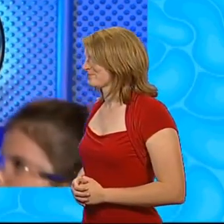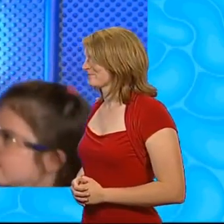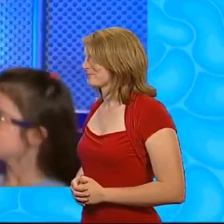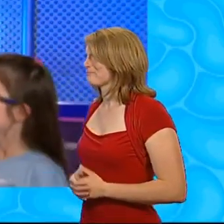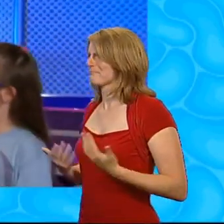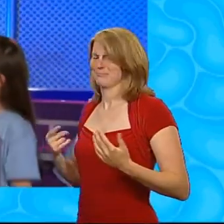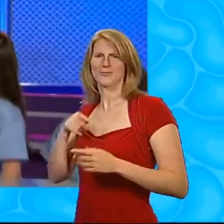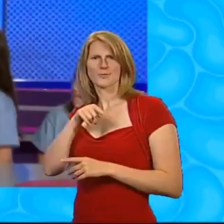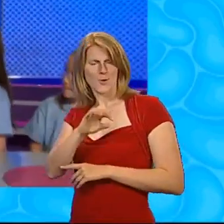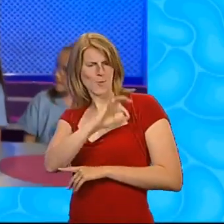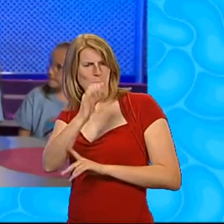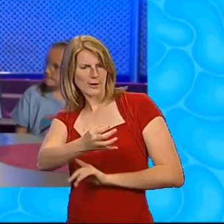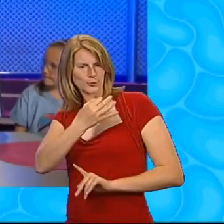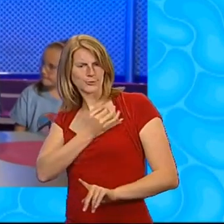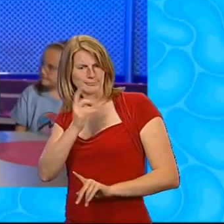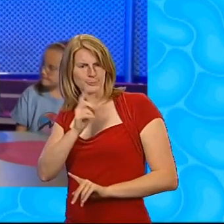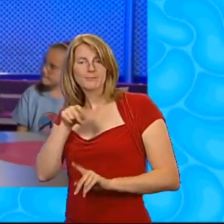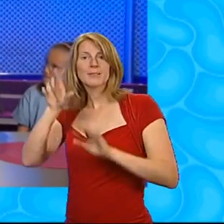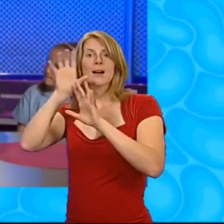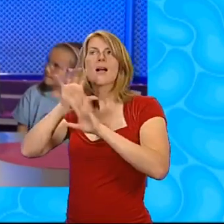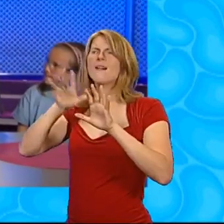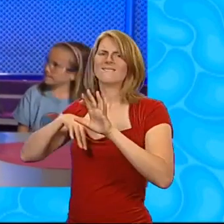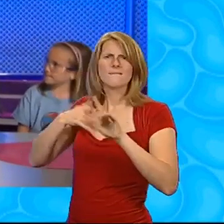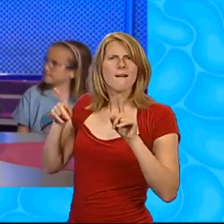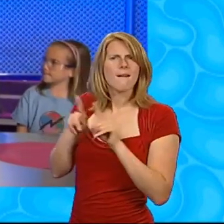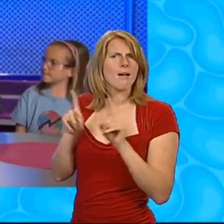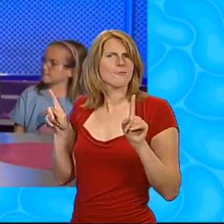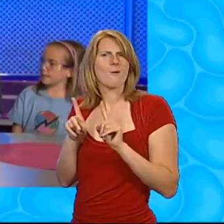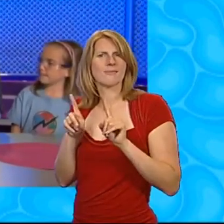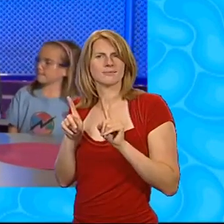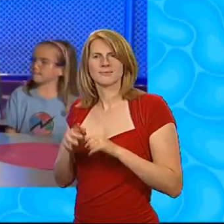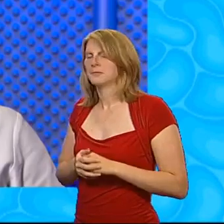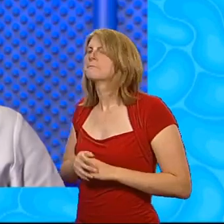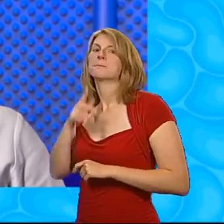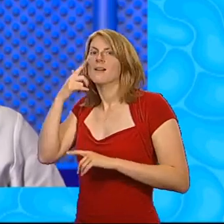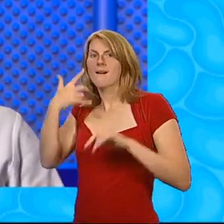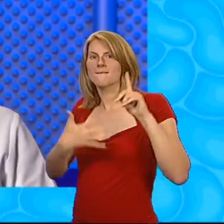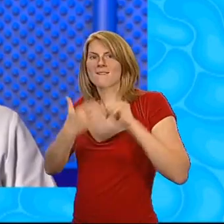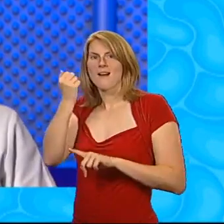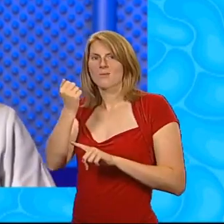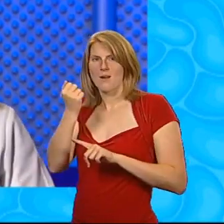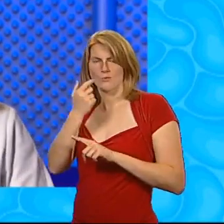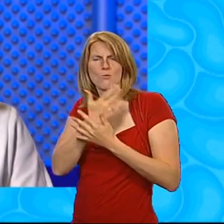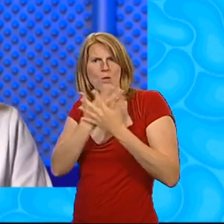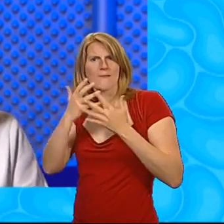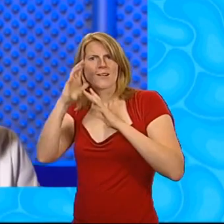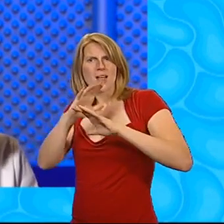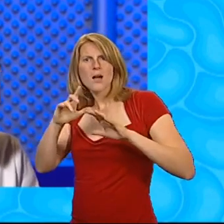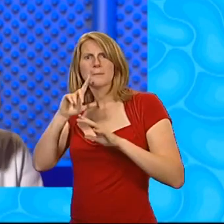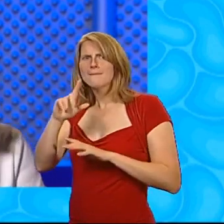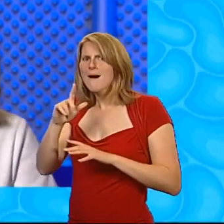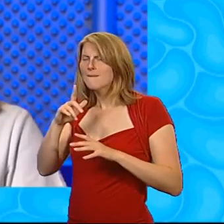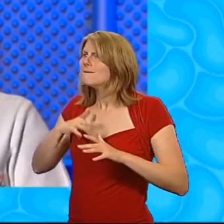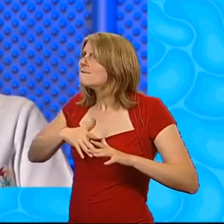So Alice, your question was, what do clouds feel like? And we found out lots about clouds today, but we still don't know what they feel